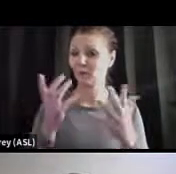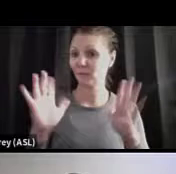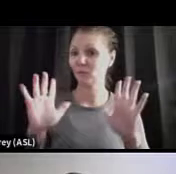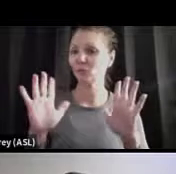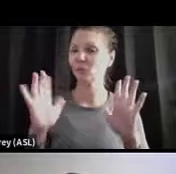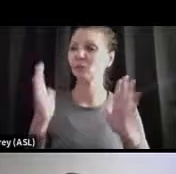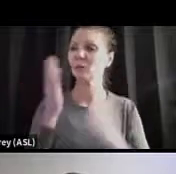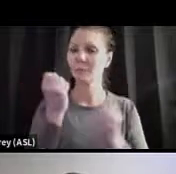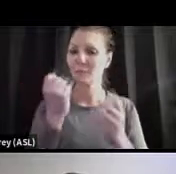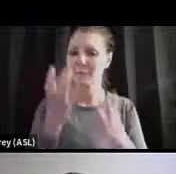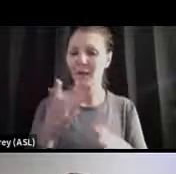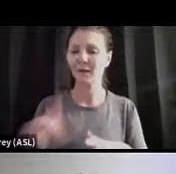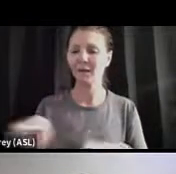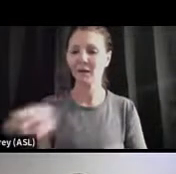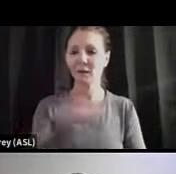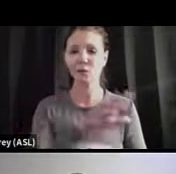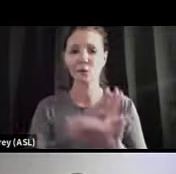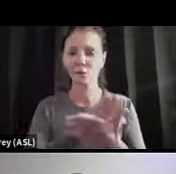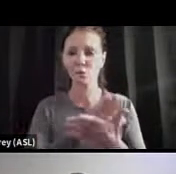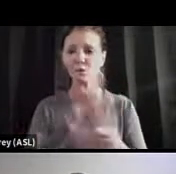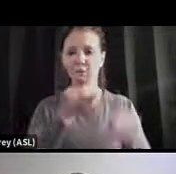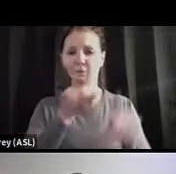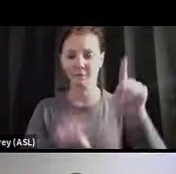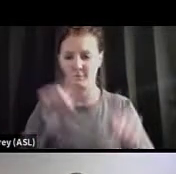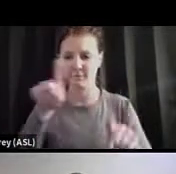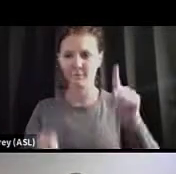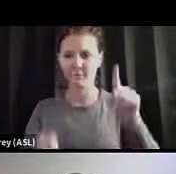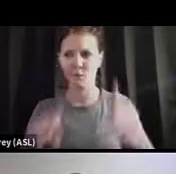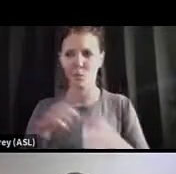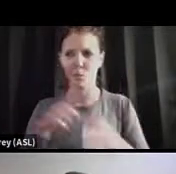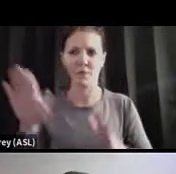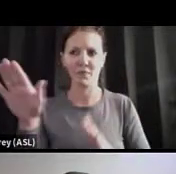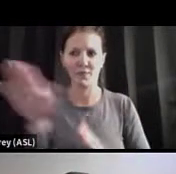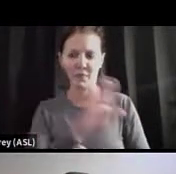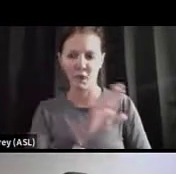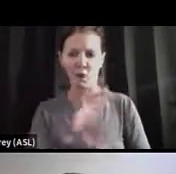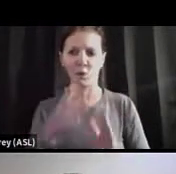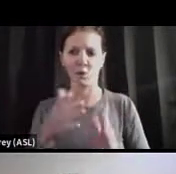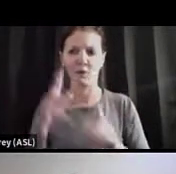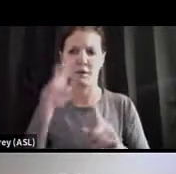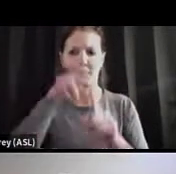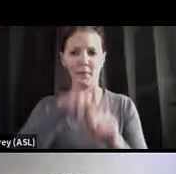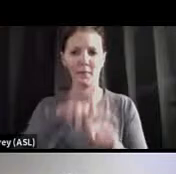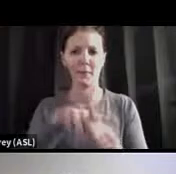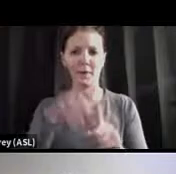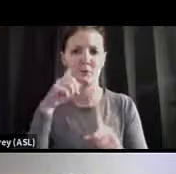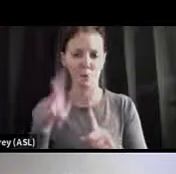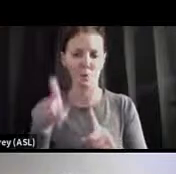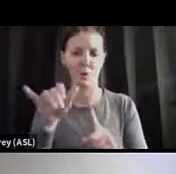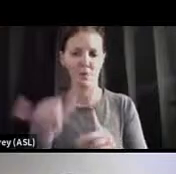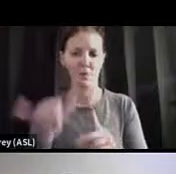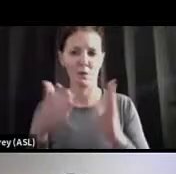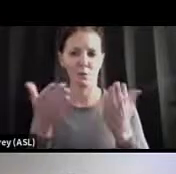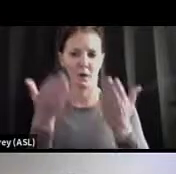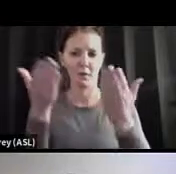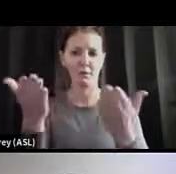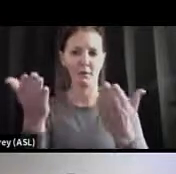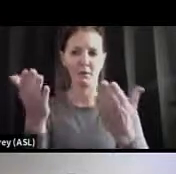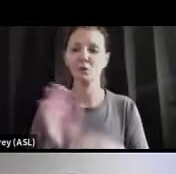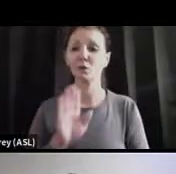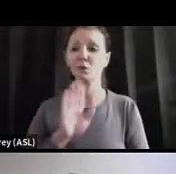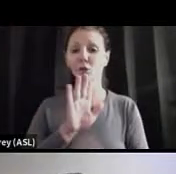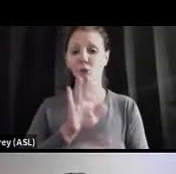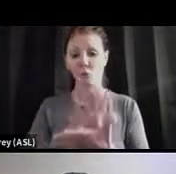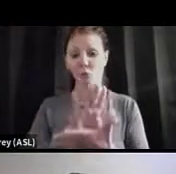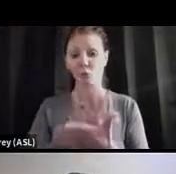slight variations in how they implement these guidelines and recommendations. Your local, your school school nurse is certainly